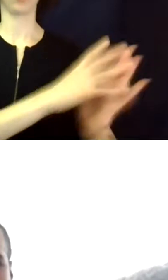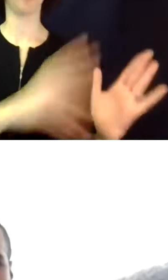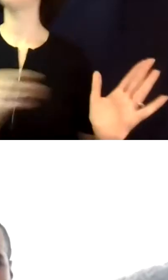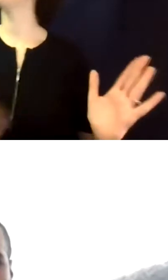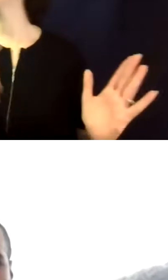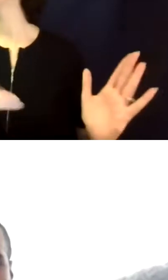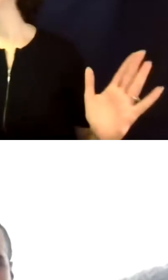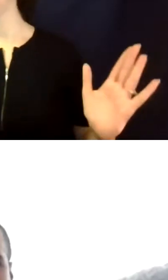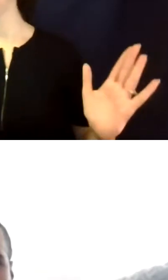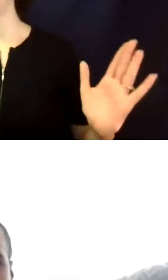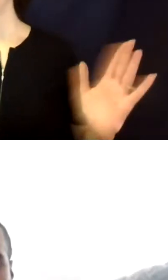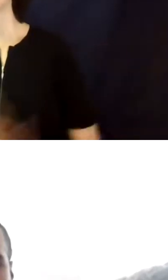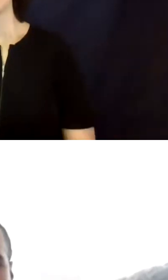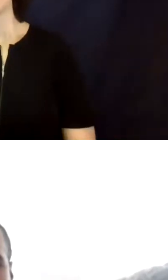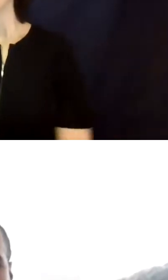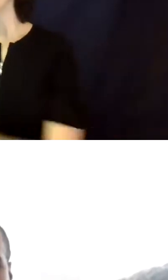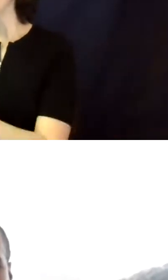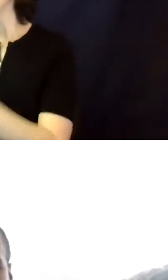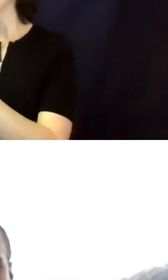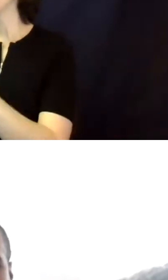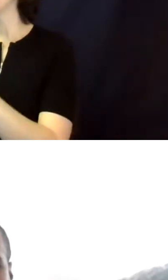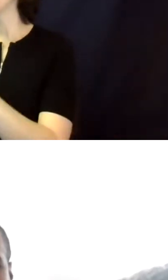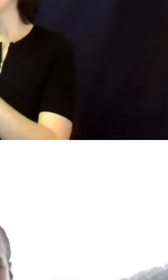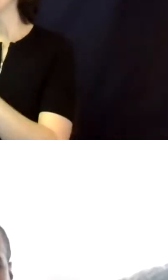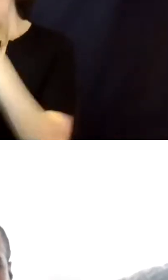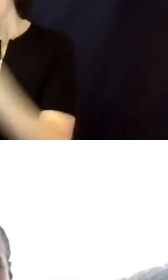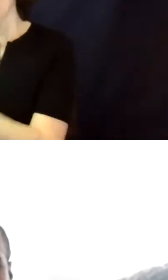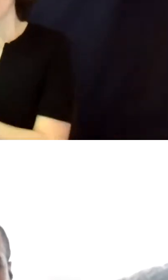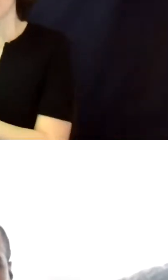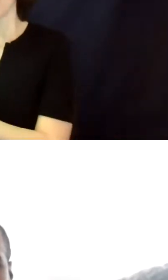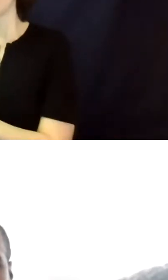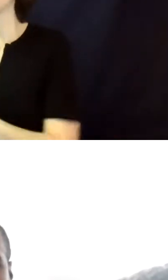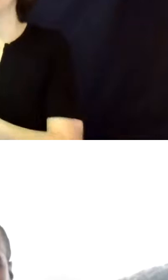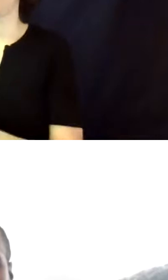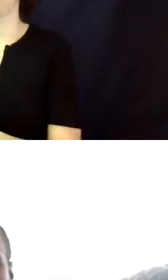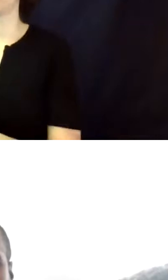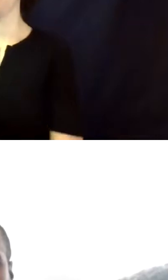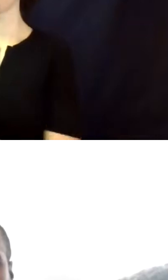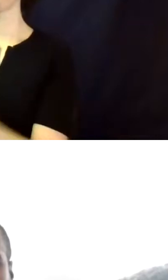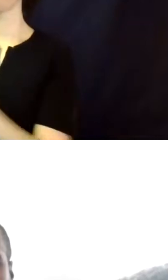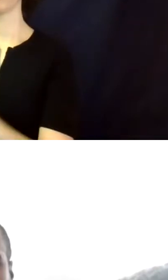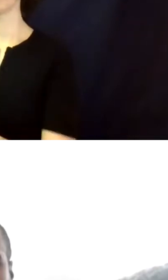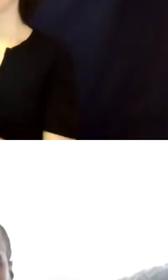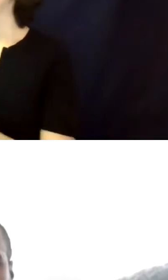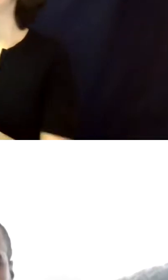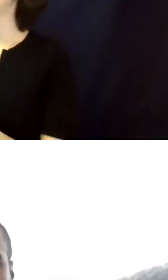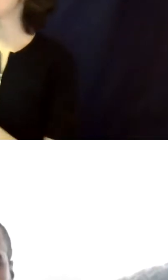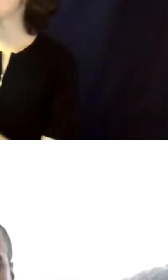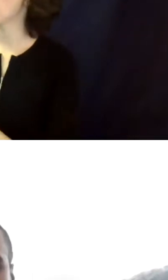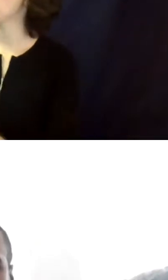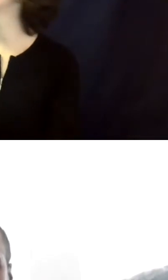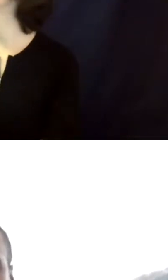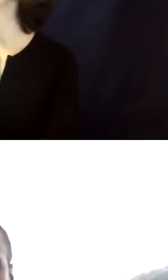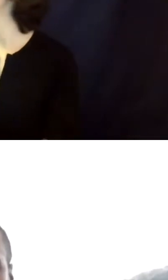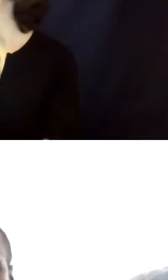individual supported decision making agreement is going to look different based on what that individual wants, um, support in.